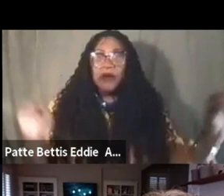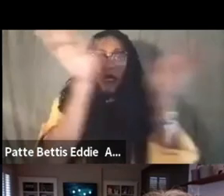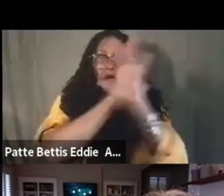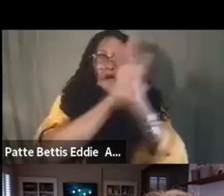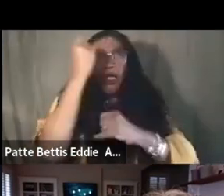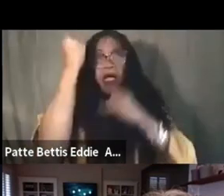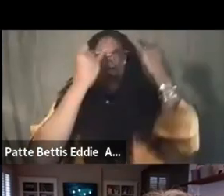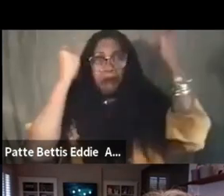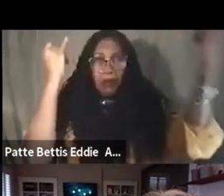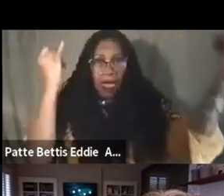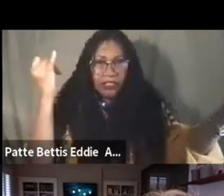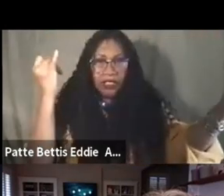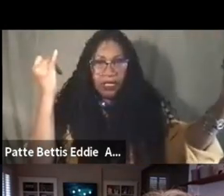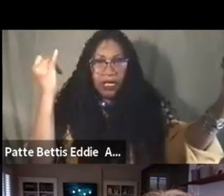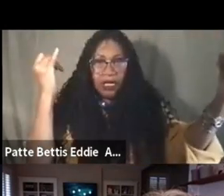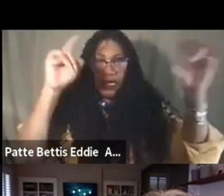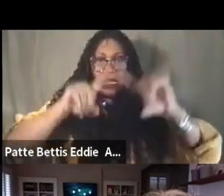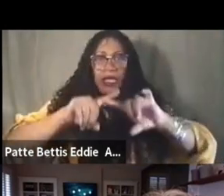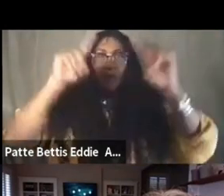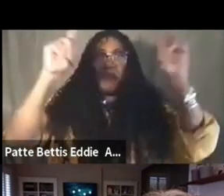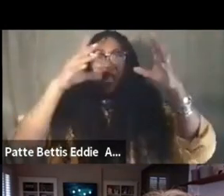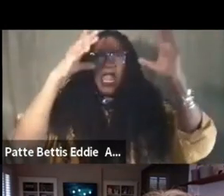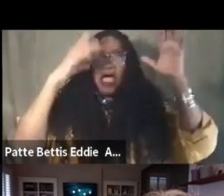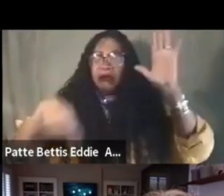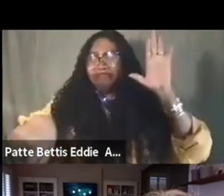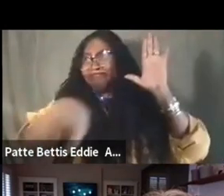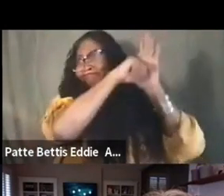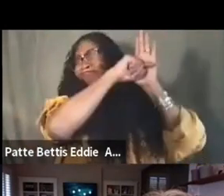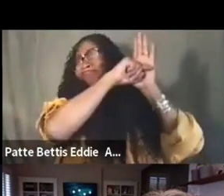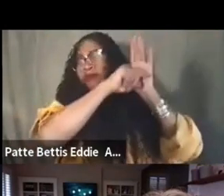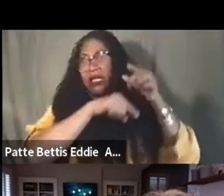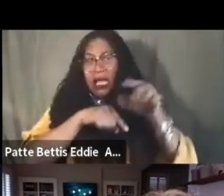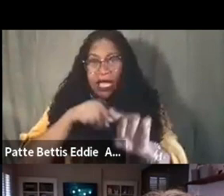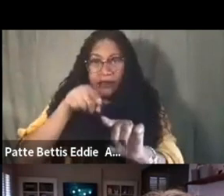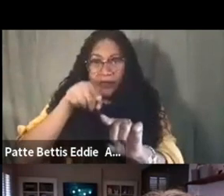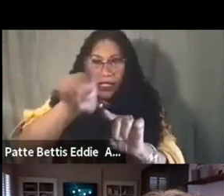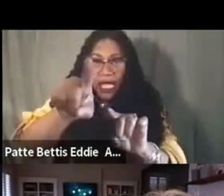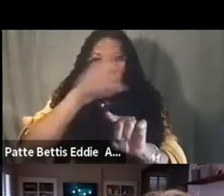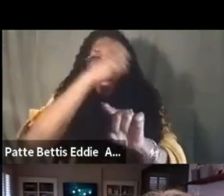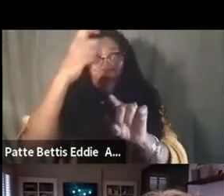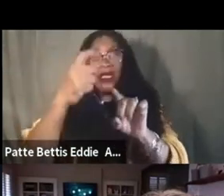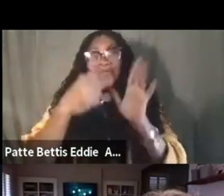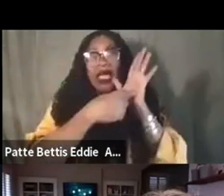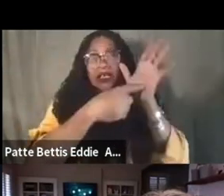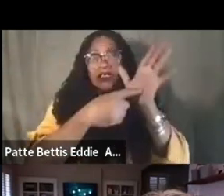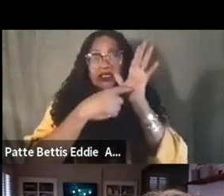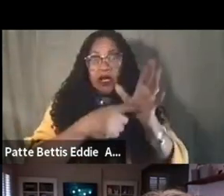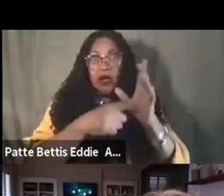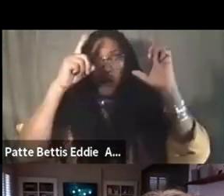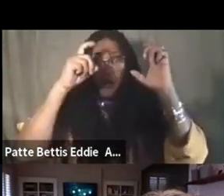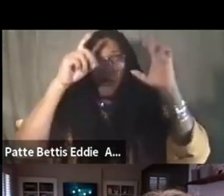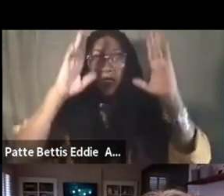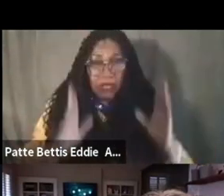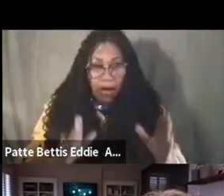with that but i've got a lot of slack from that yes because i showed an image of the photographer richard